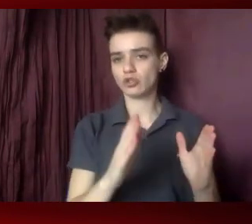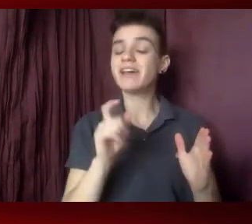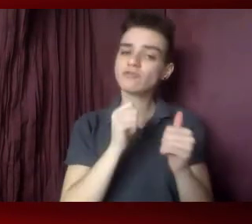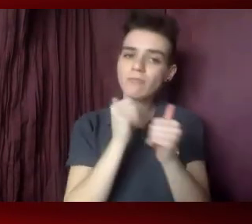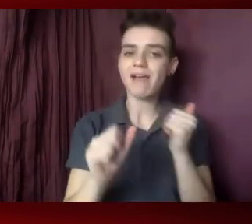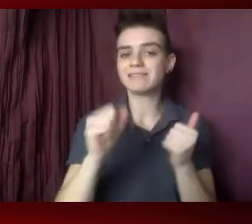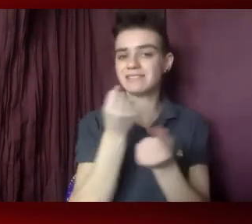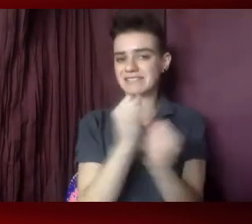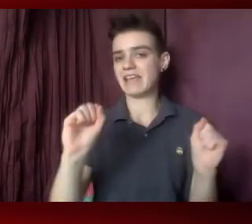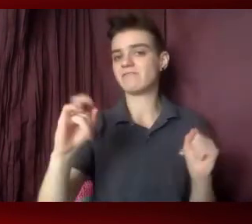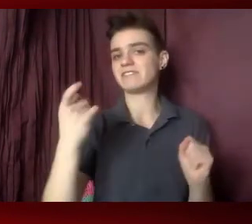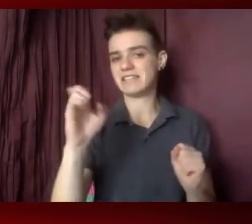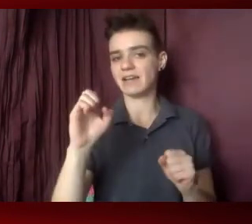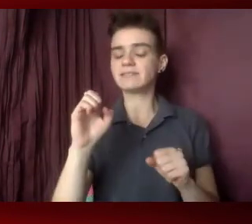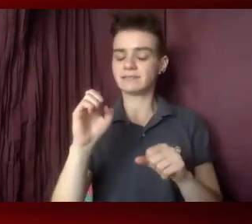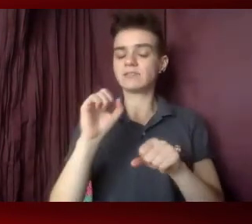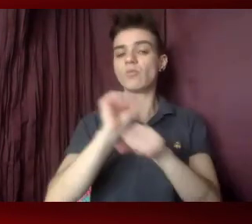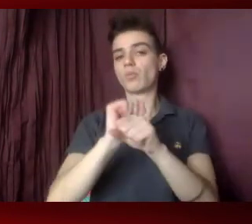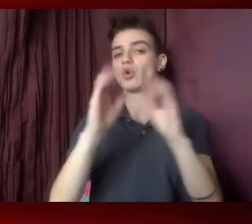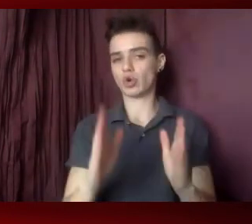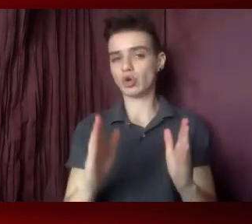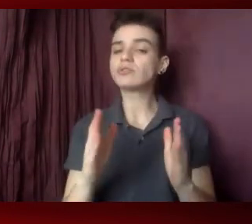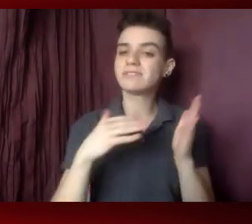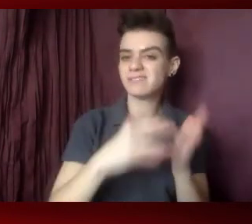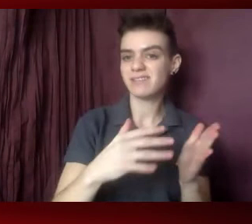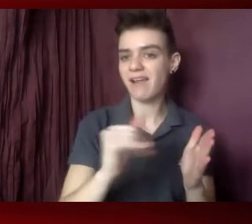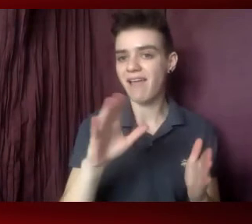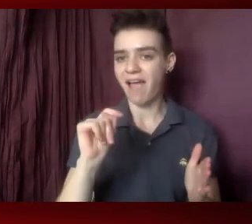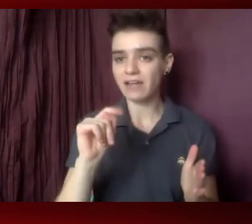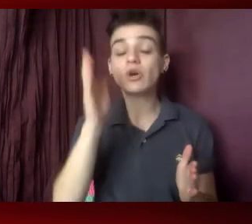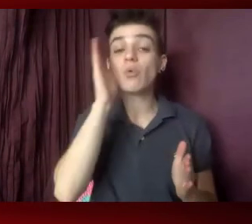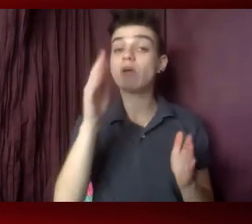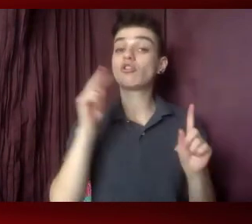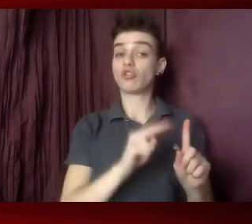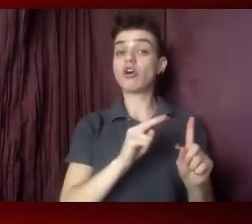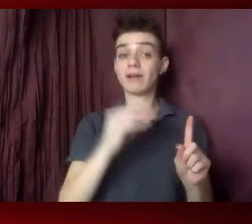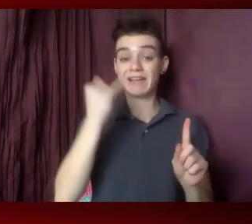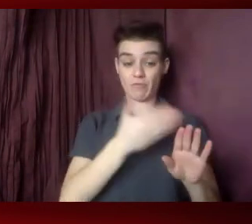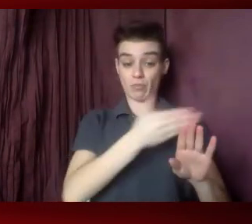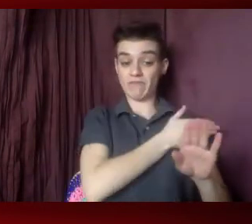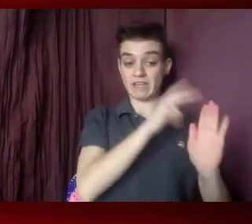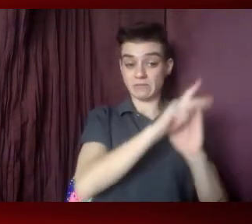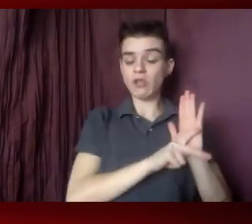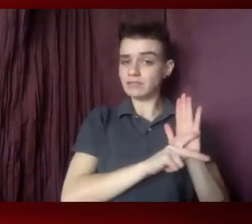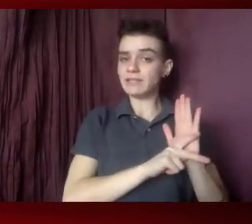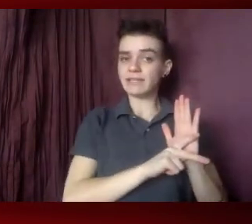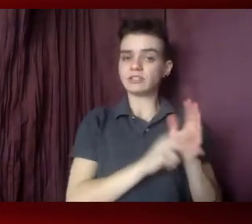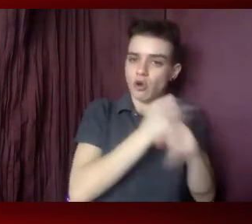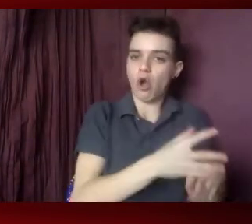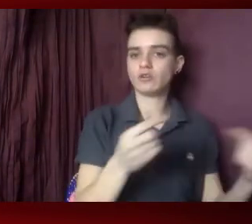Sex Workers Study Act which will investigate the harms of previous policies through FOSTA-SESTA laws.